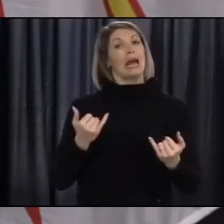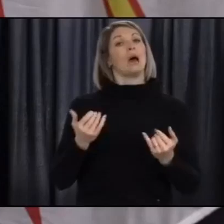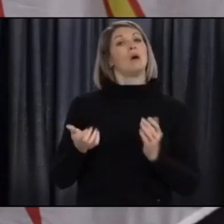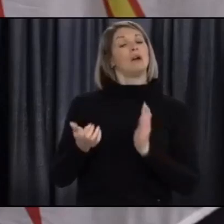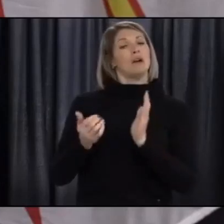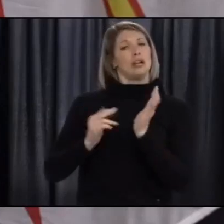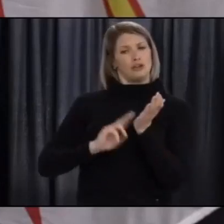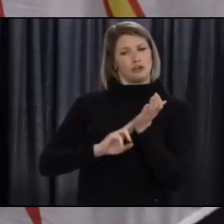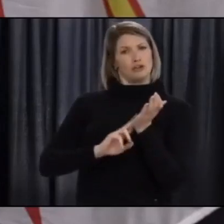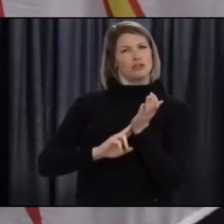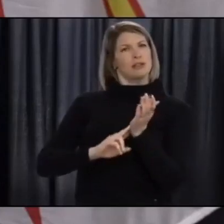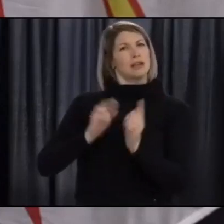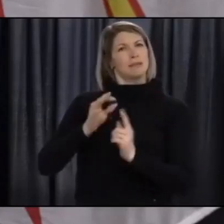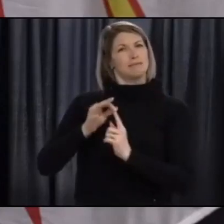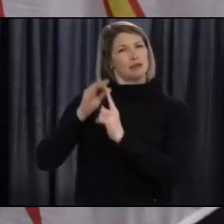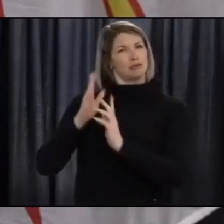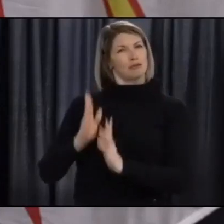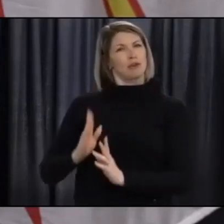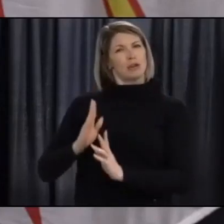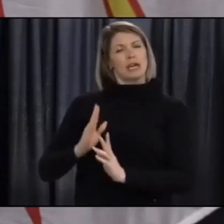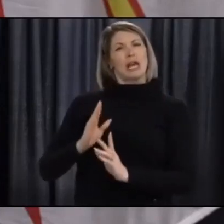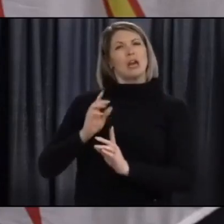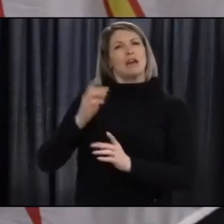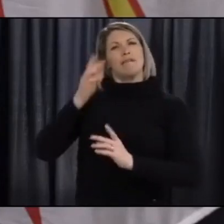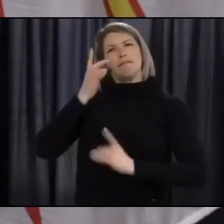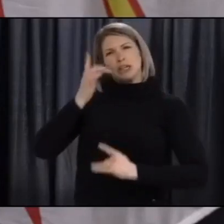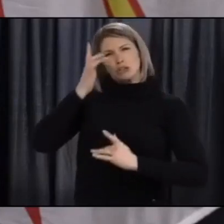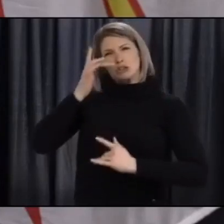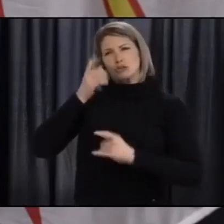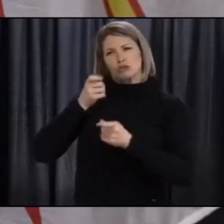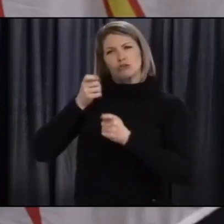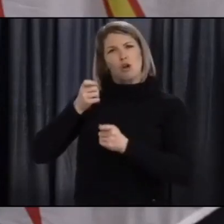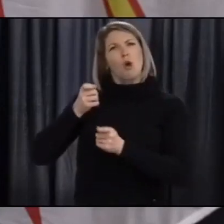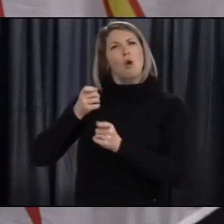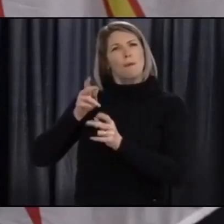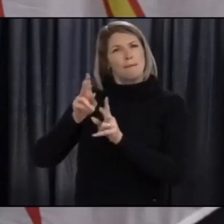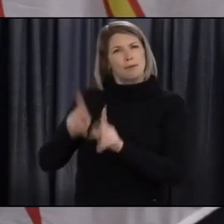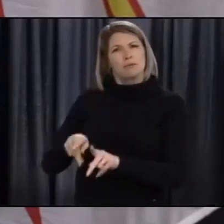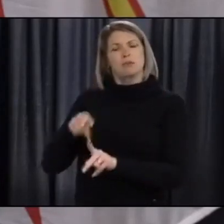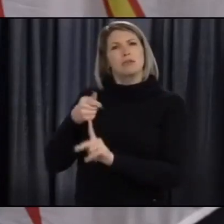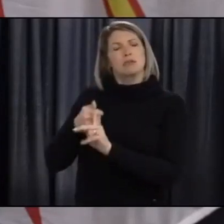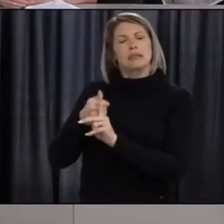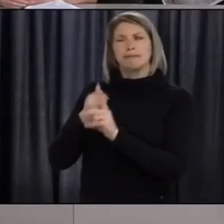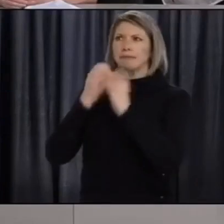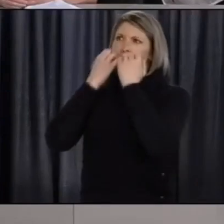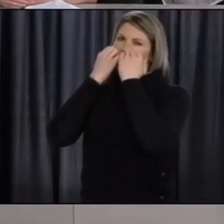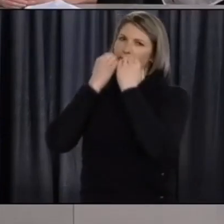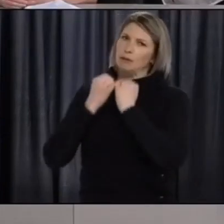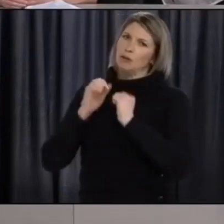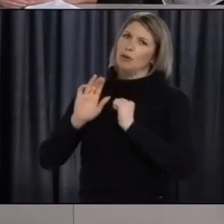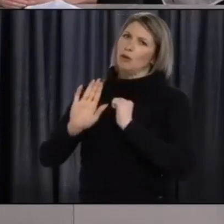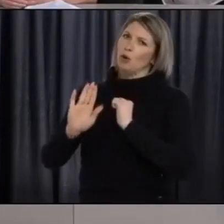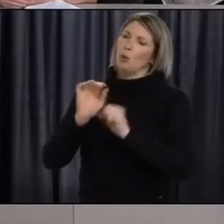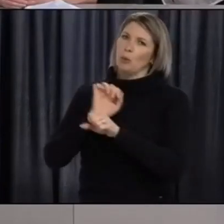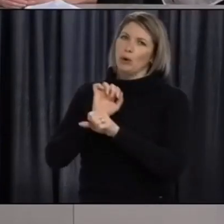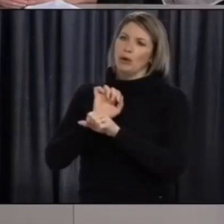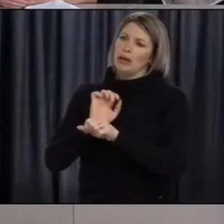registered nurse specialist and a valued member of our public health team at the Department of Health and Community Services.